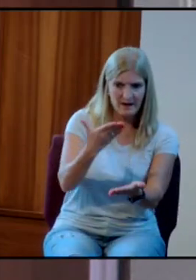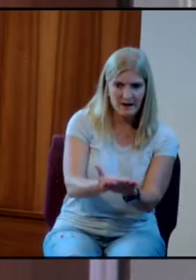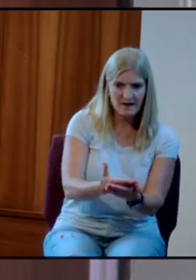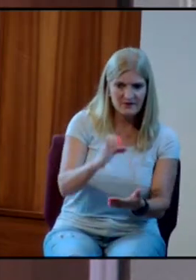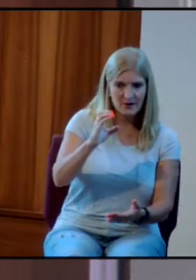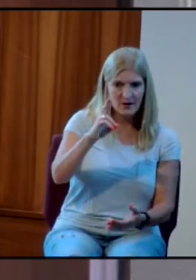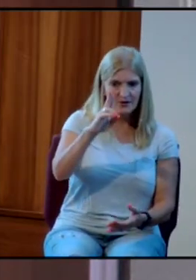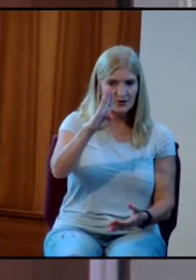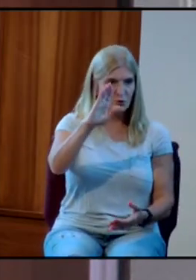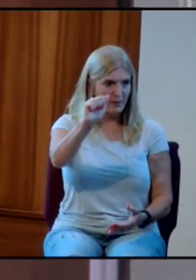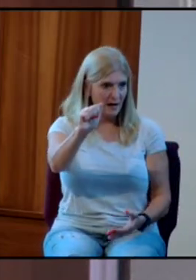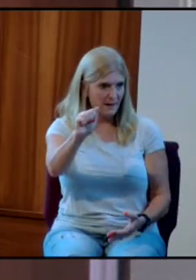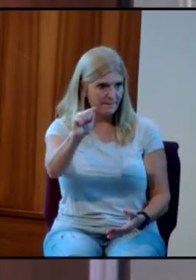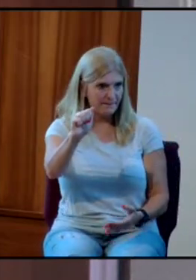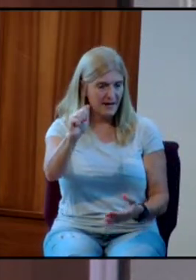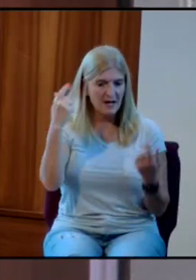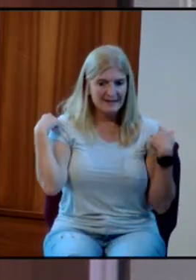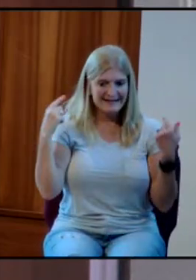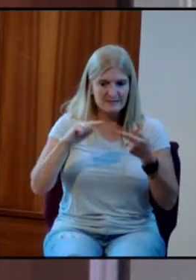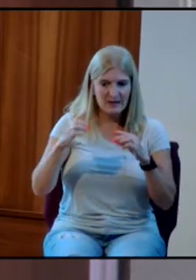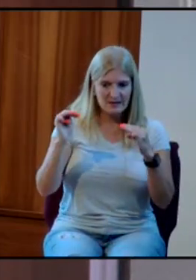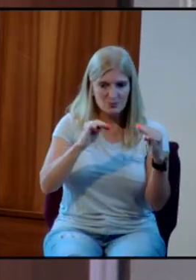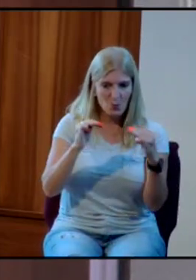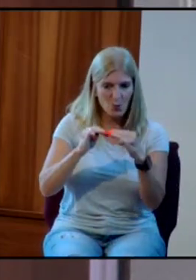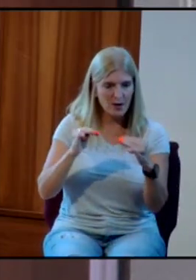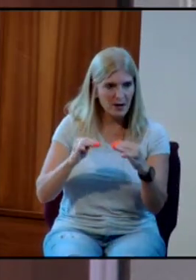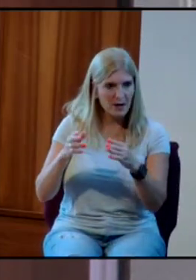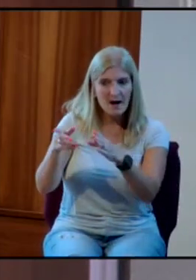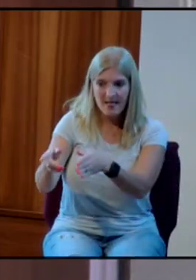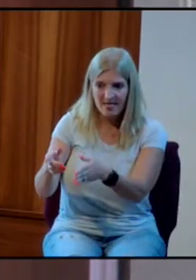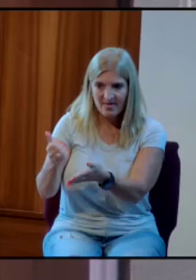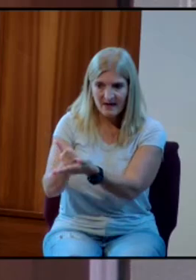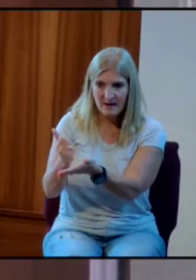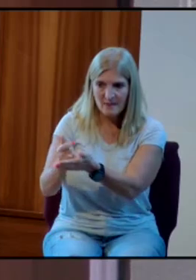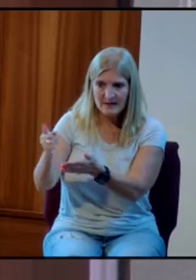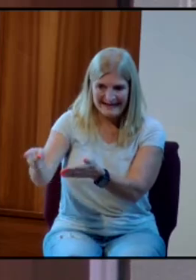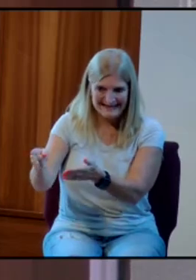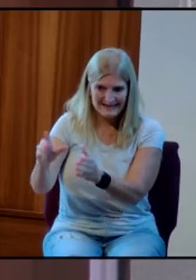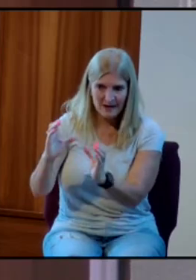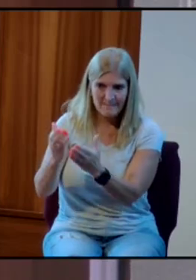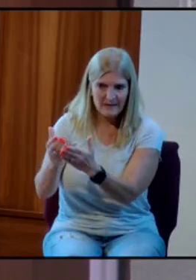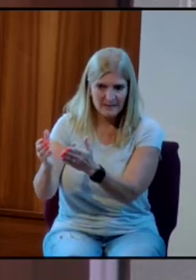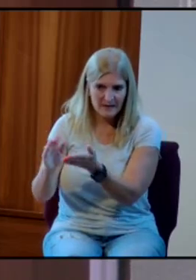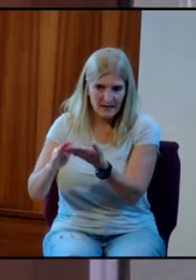Spanish-American War, they made his company the lead company.